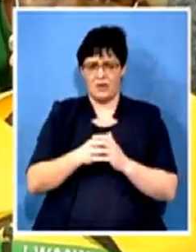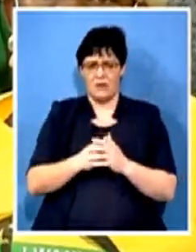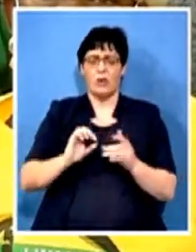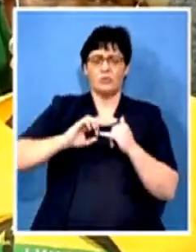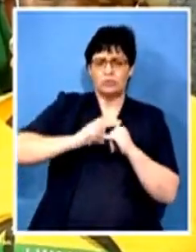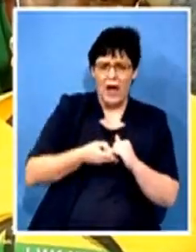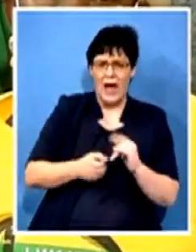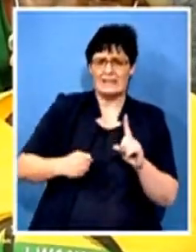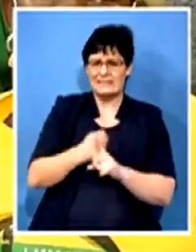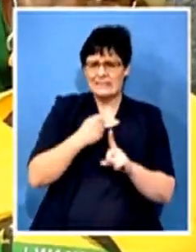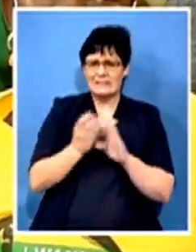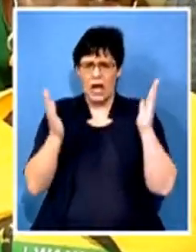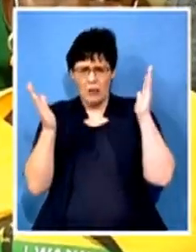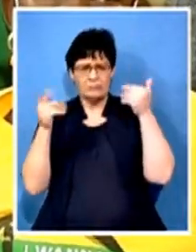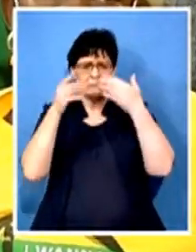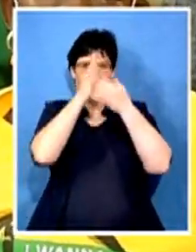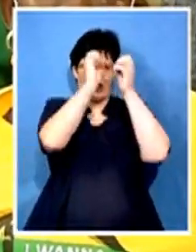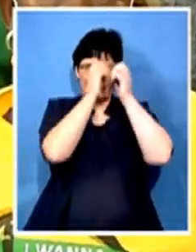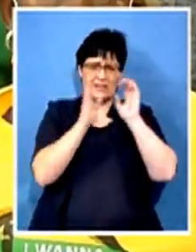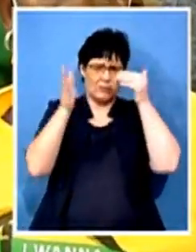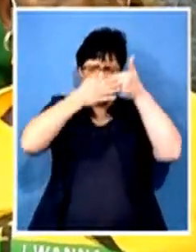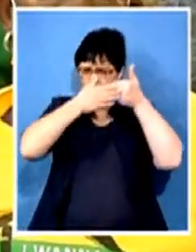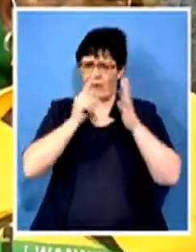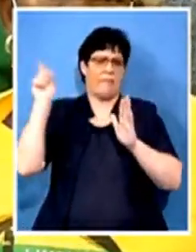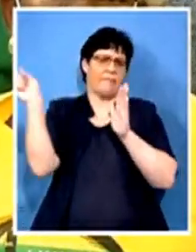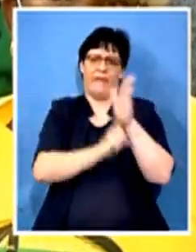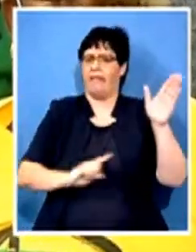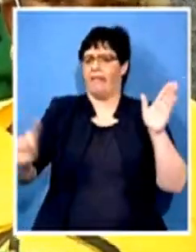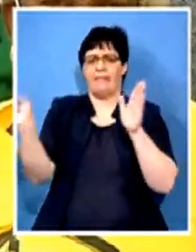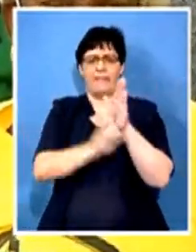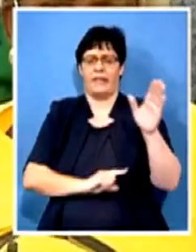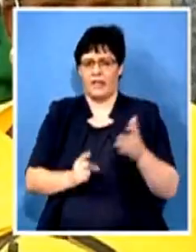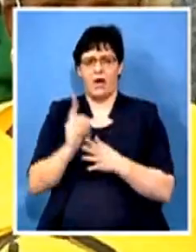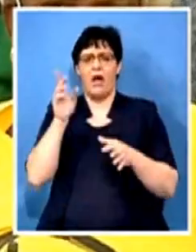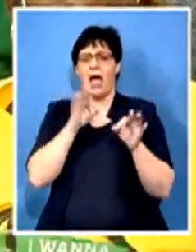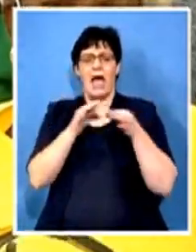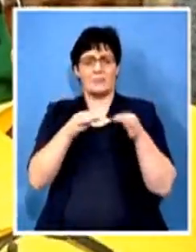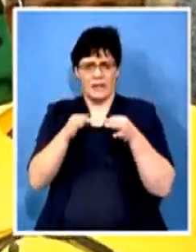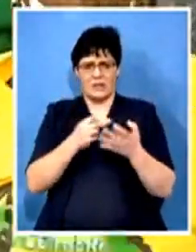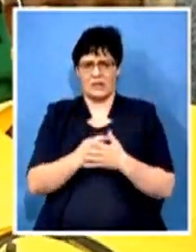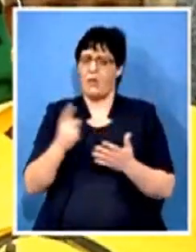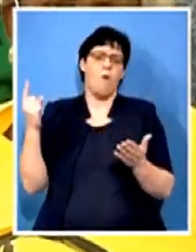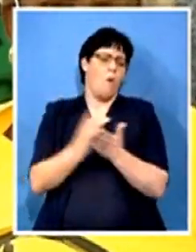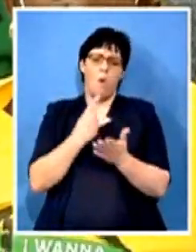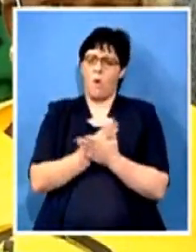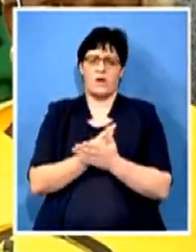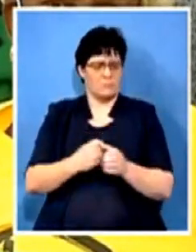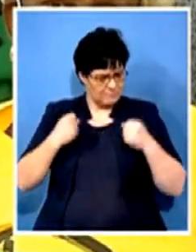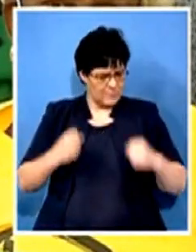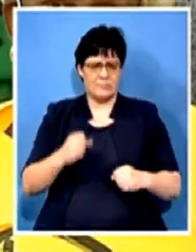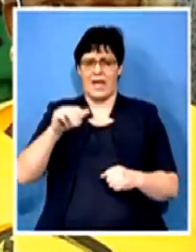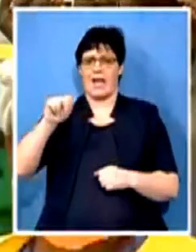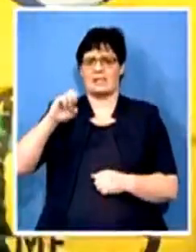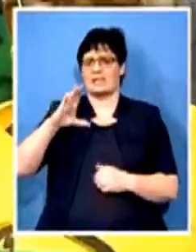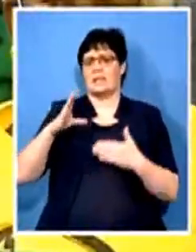just failed over and over. She's also explaining that she's always been a staunch ANC member and that she never thought that one